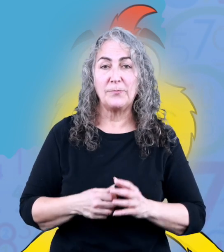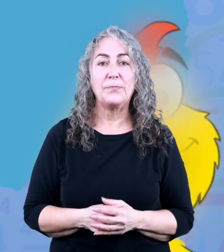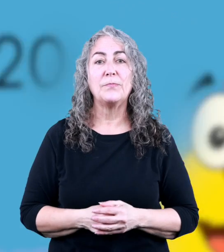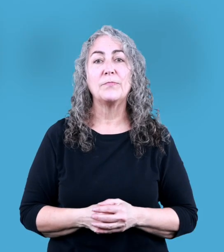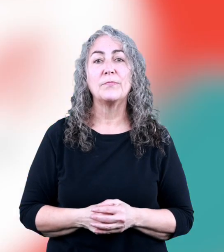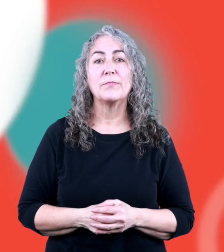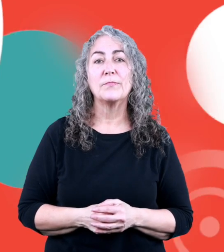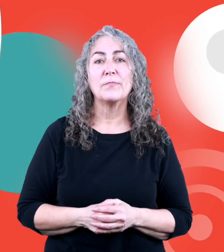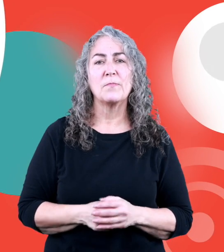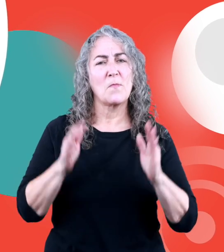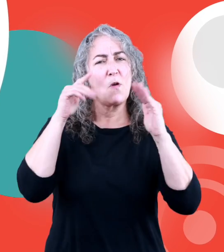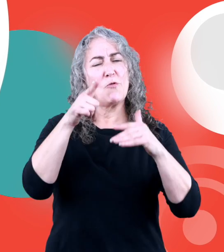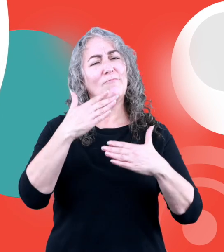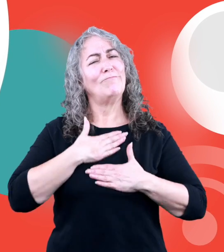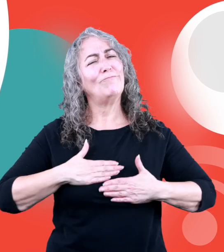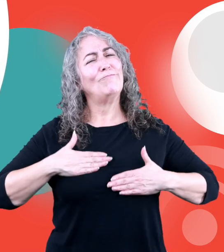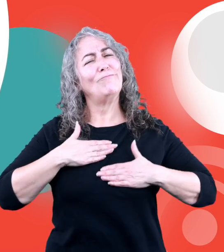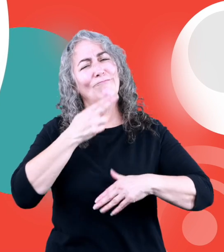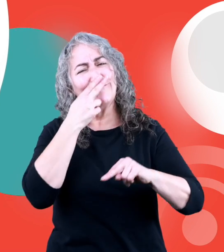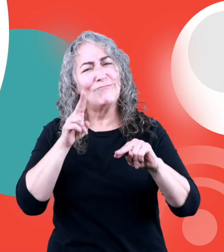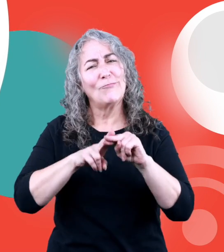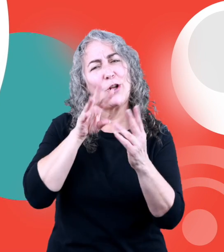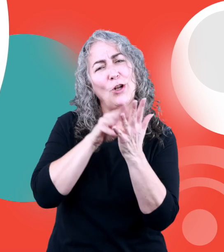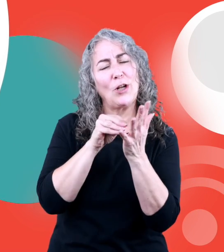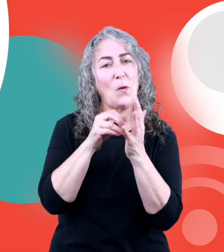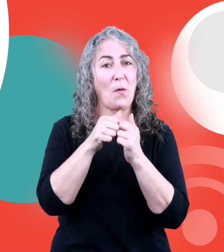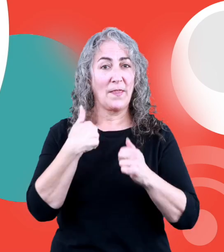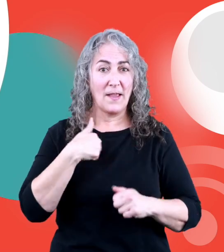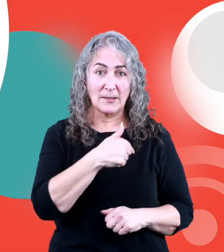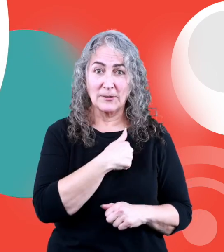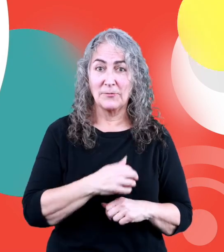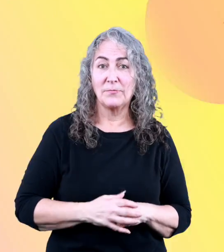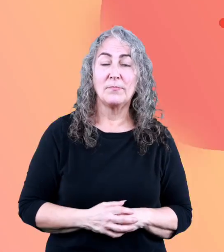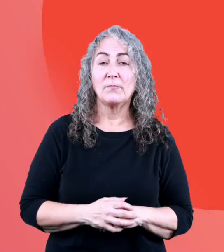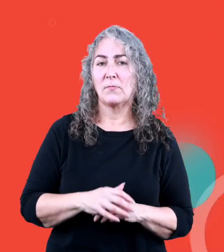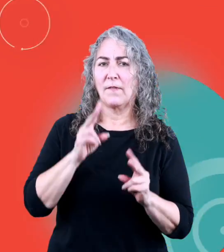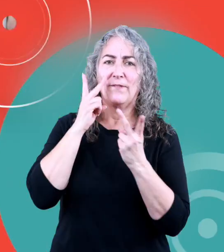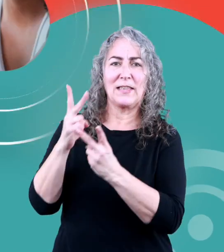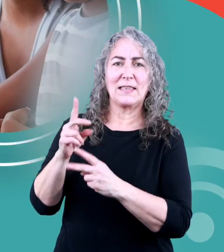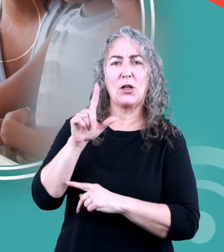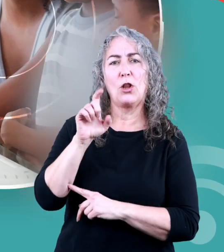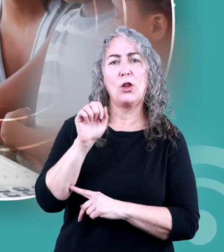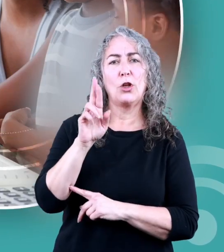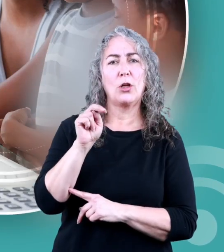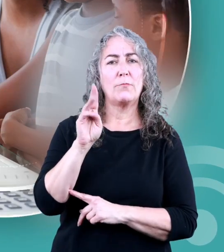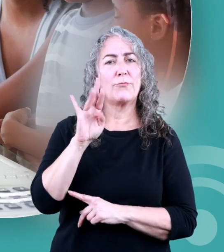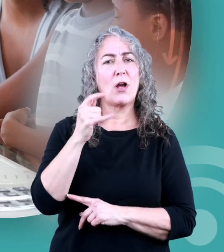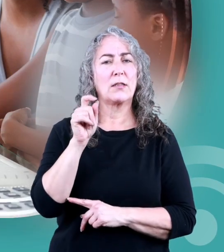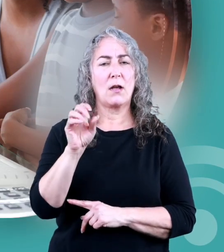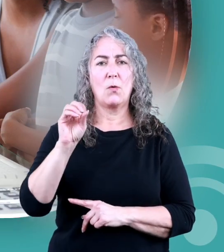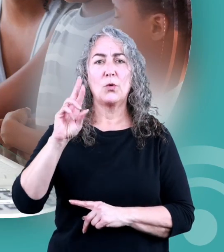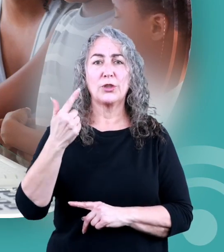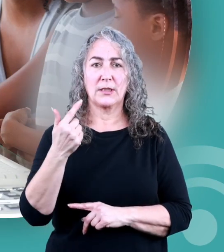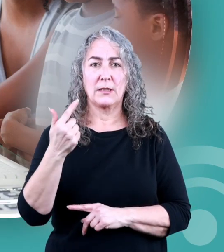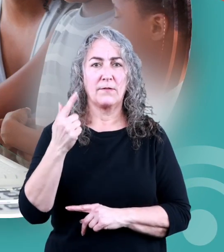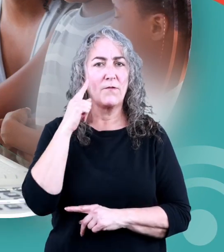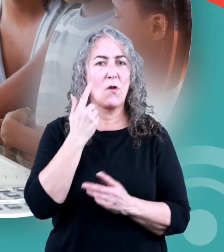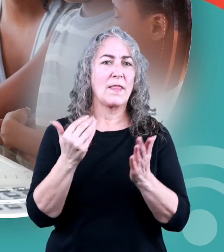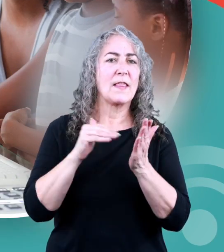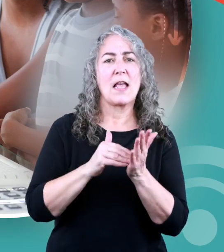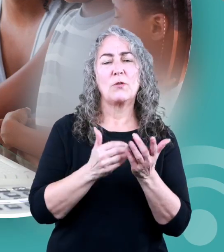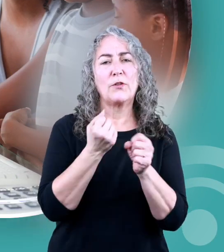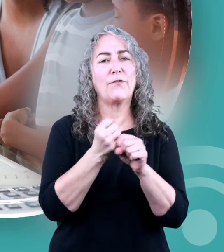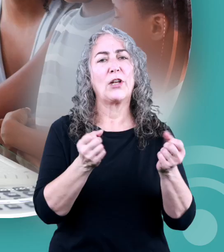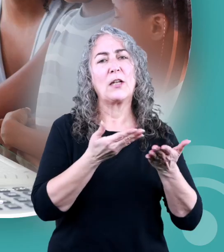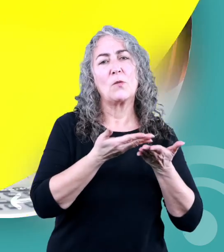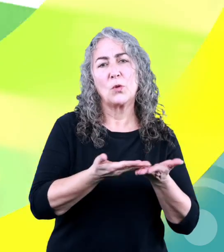hope you had fun learning with us visit us at learn bright dot org for thousands